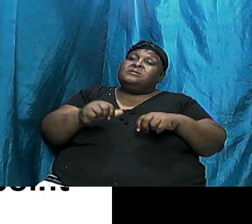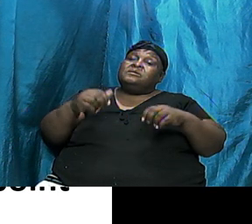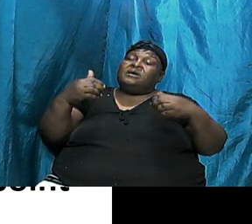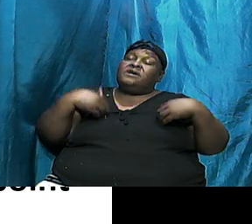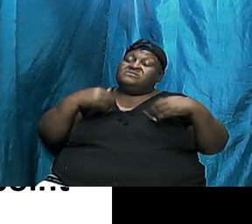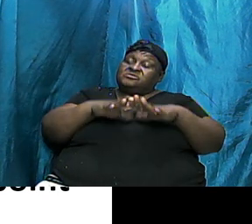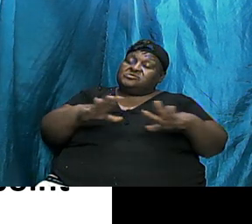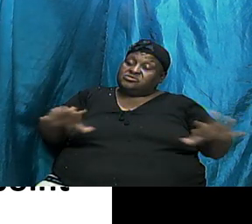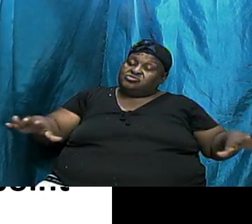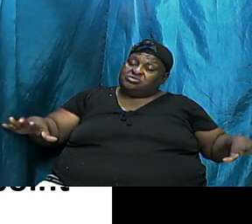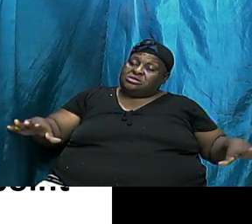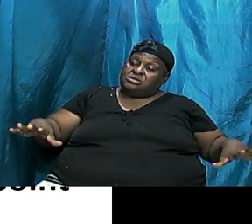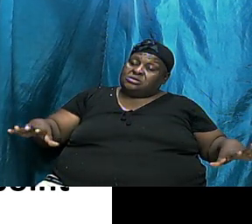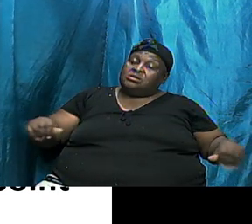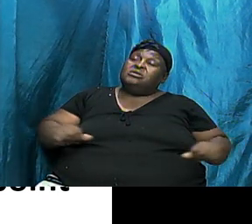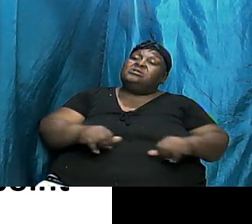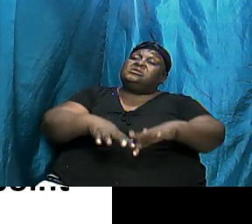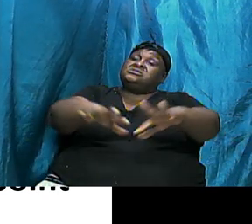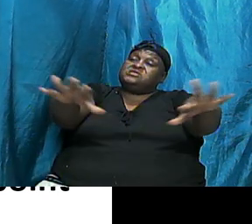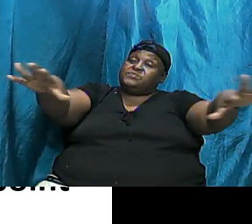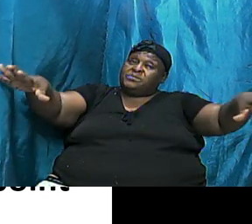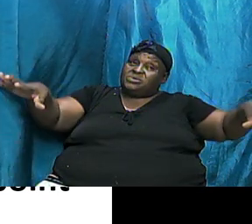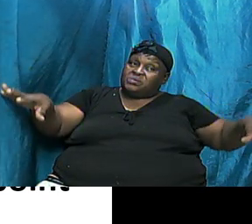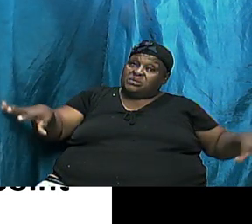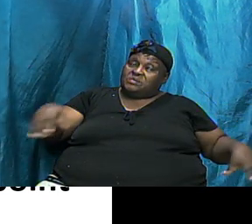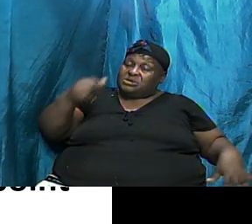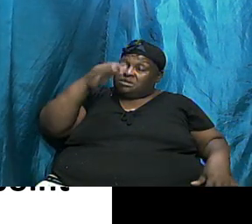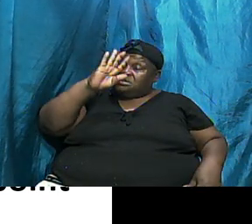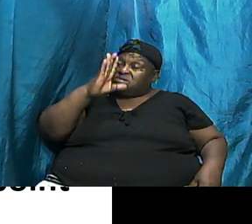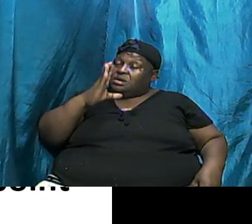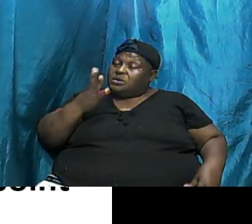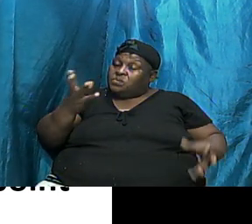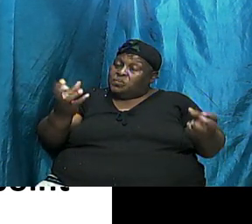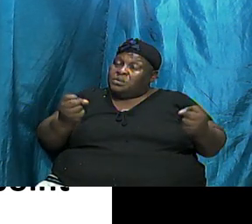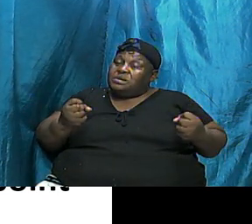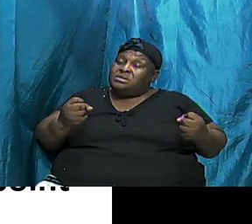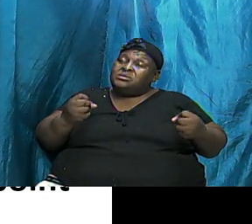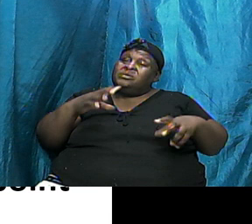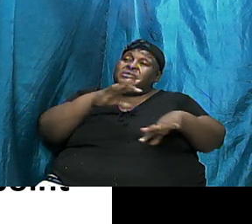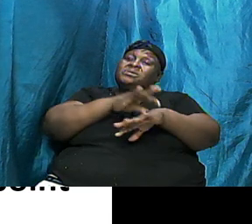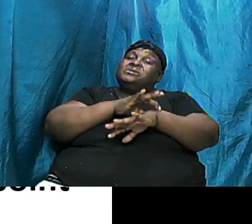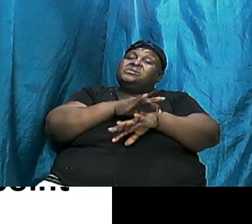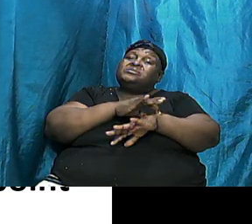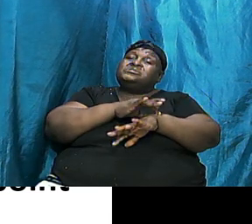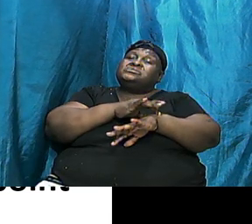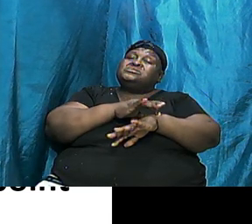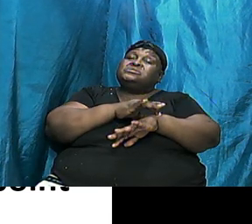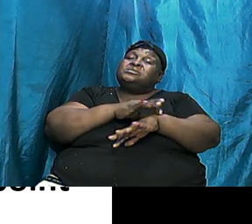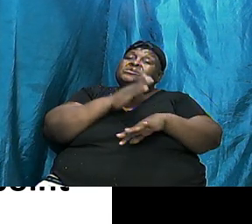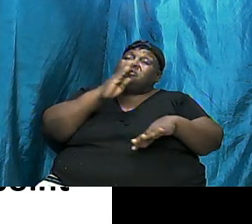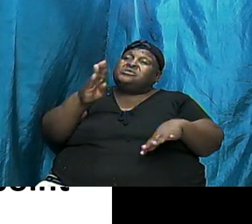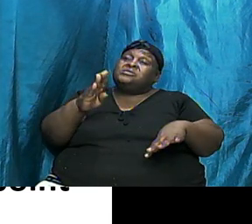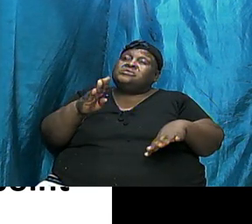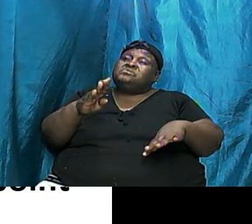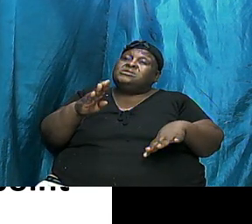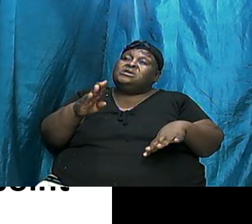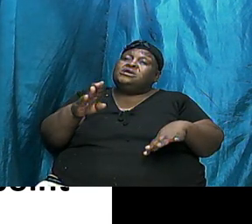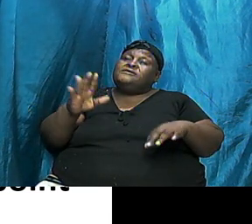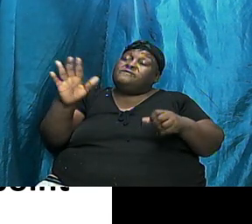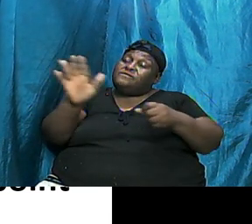Spread Up Because God Wanted The Earth To Be Populated